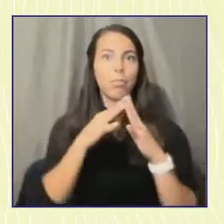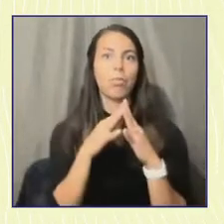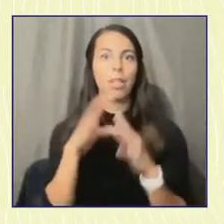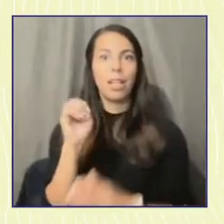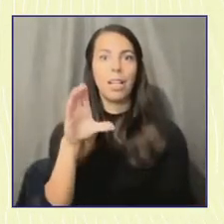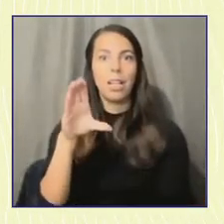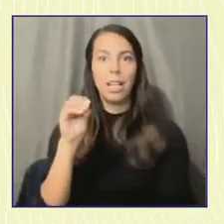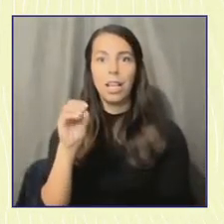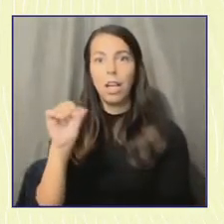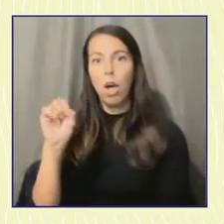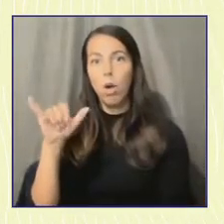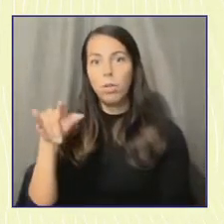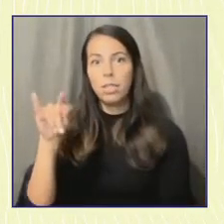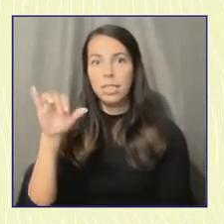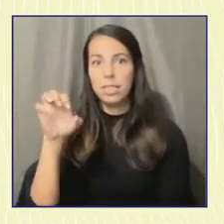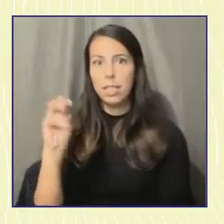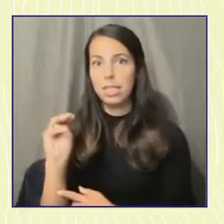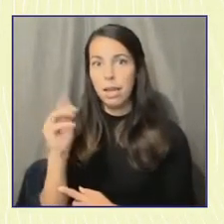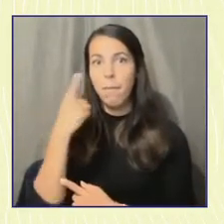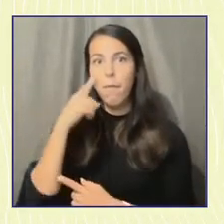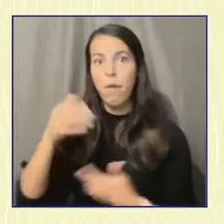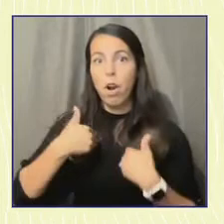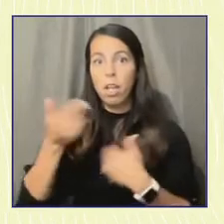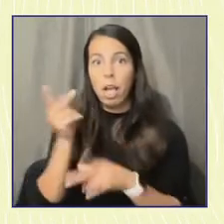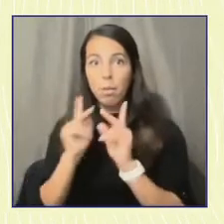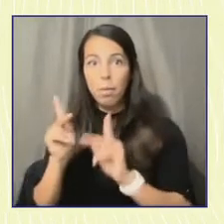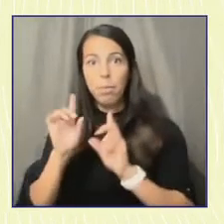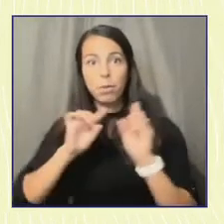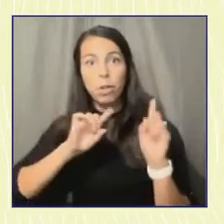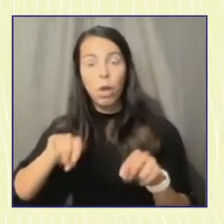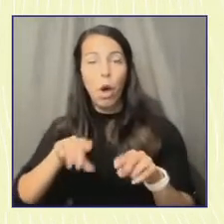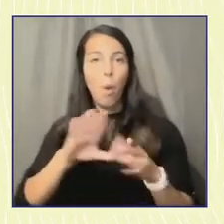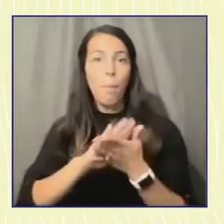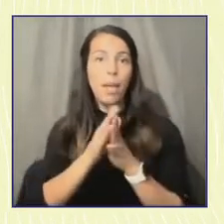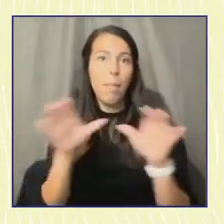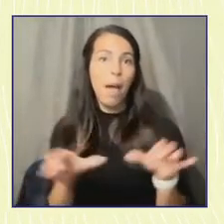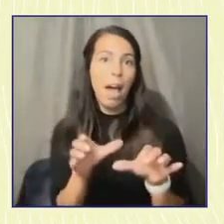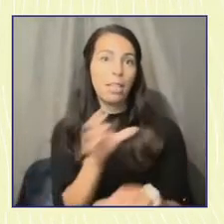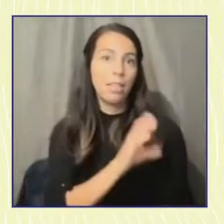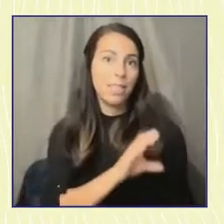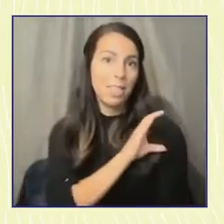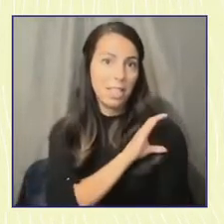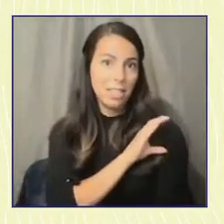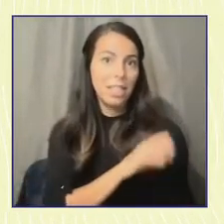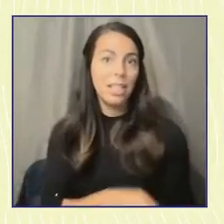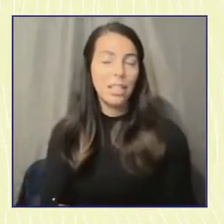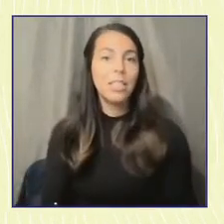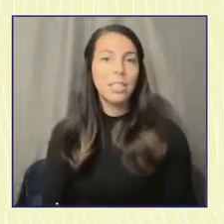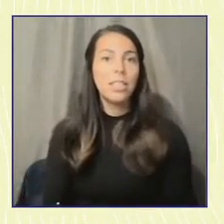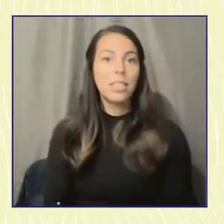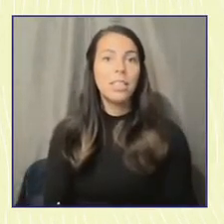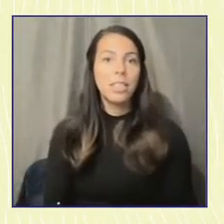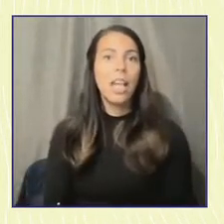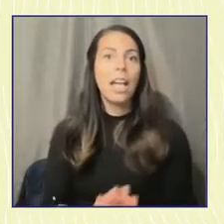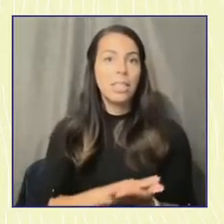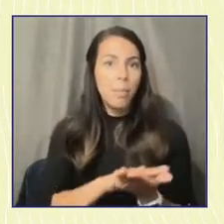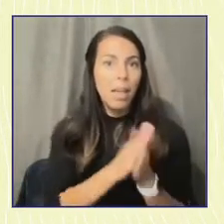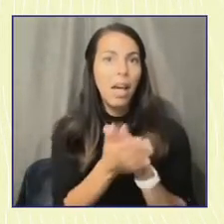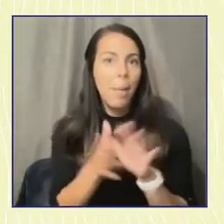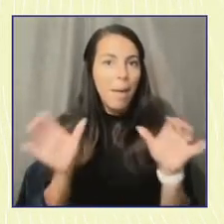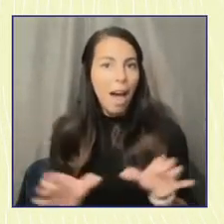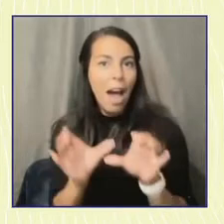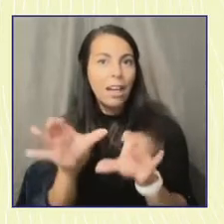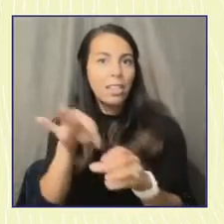become active citizens. And as part of that, to be active voters. So it's a